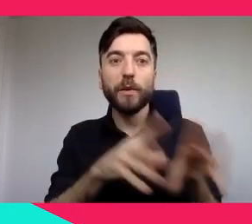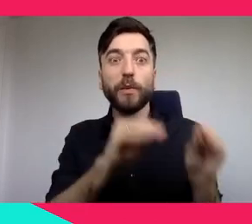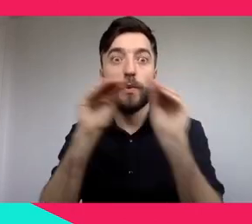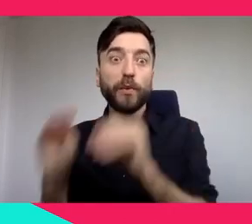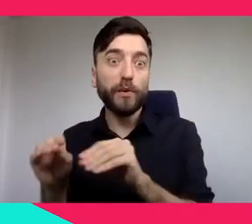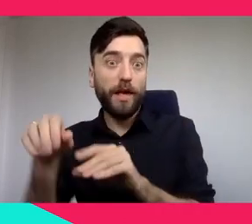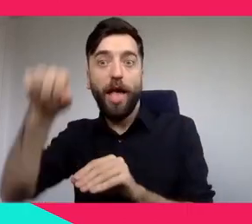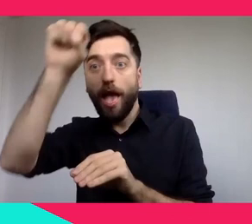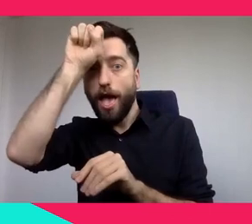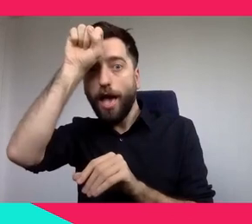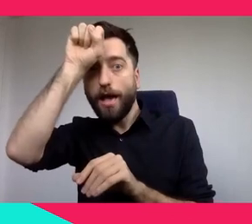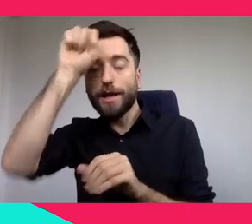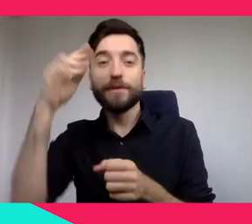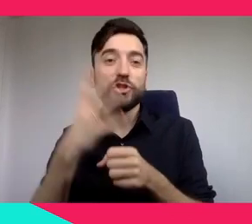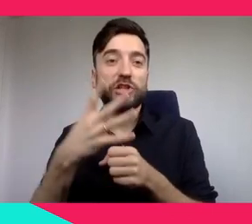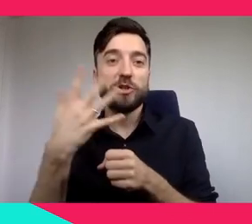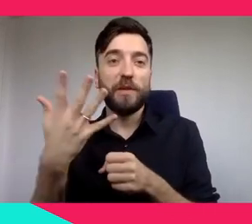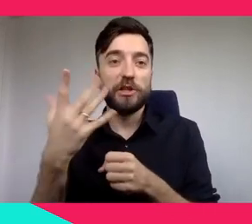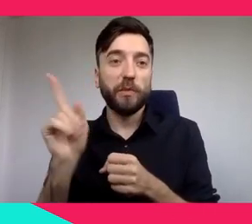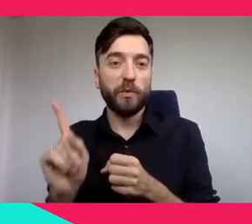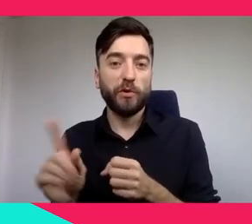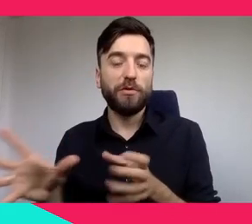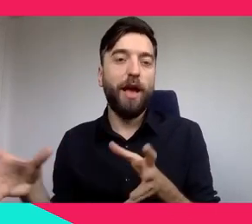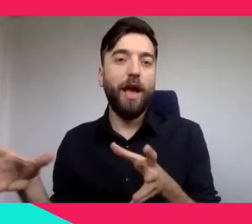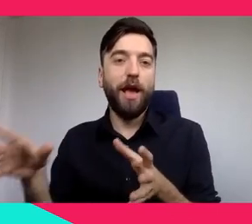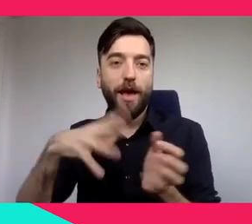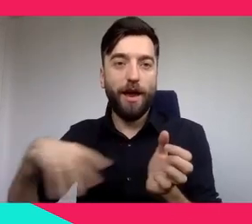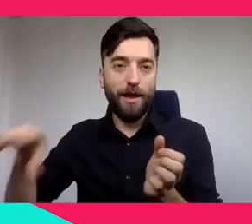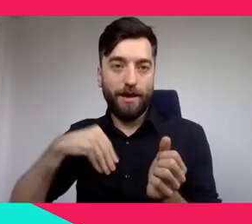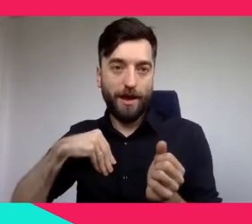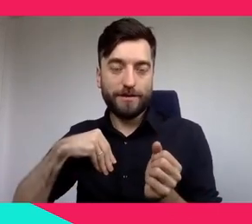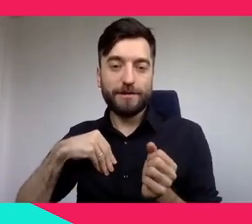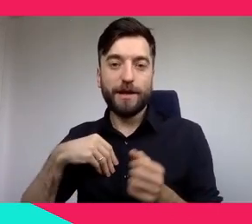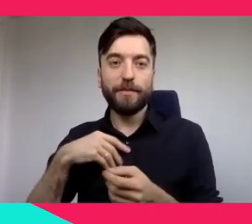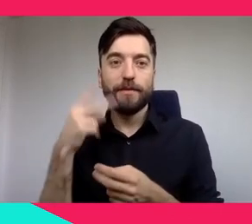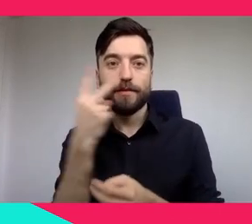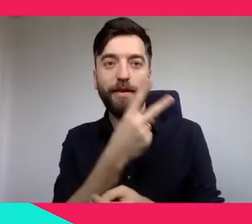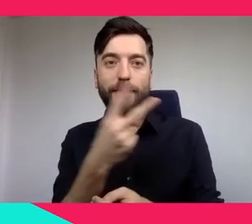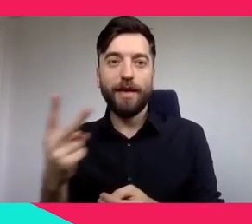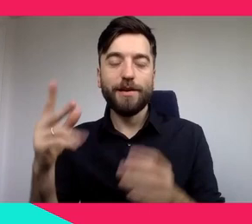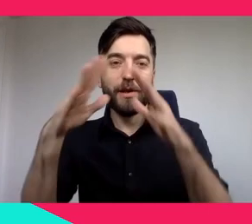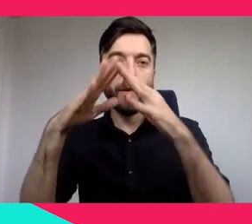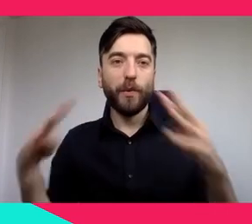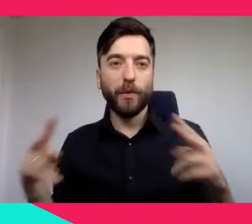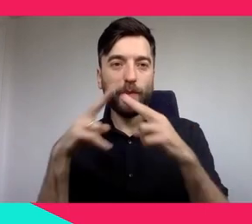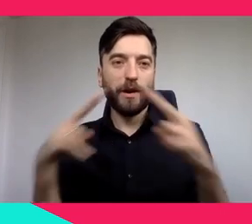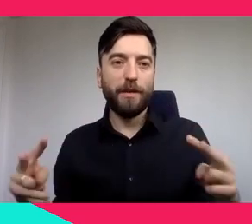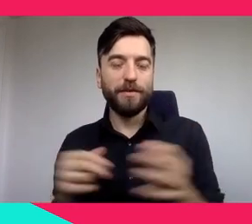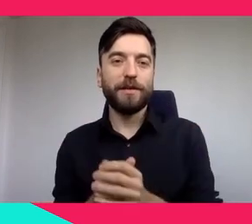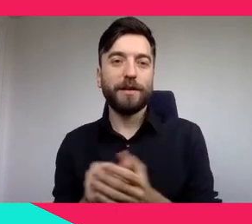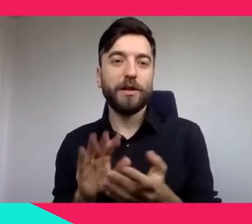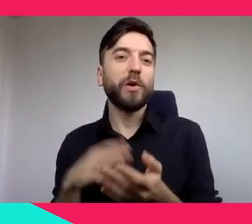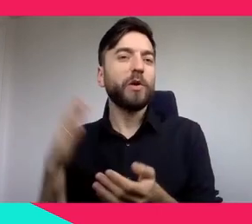together the Khufu pyramid. You will learn about its history, its architecture, about